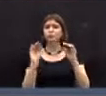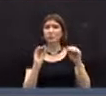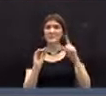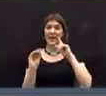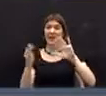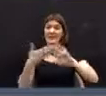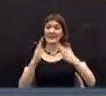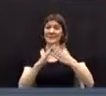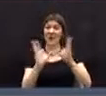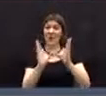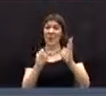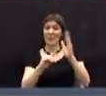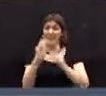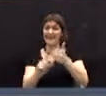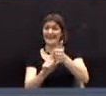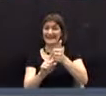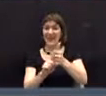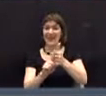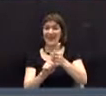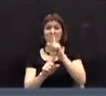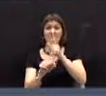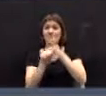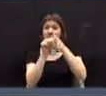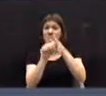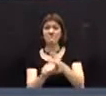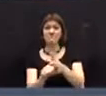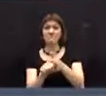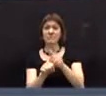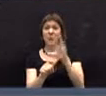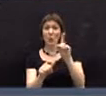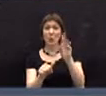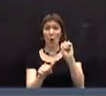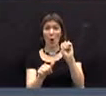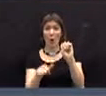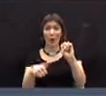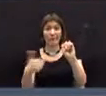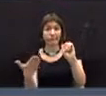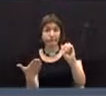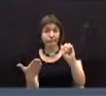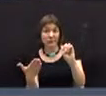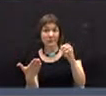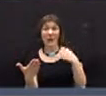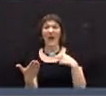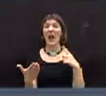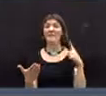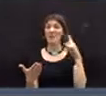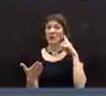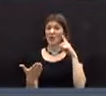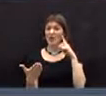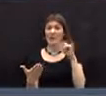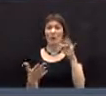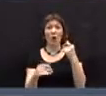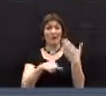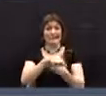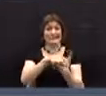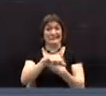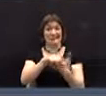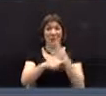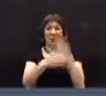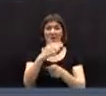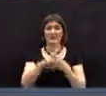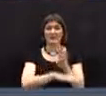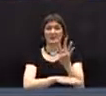building is out of compliance and the estimates that I've heard for bringing it into a compliance are over